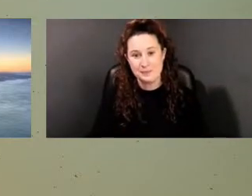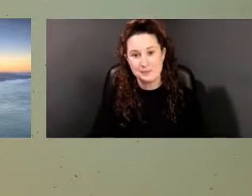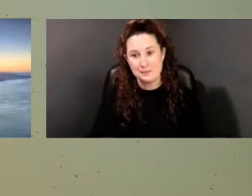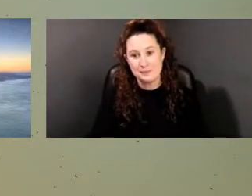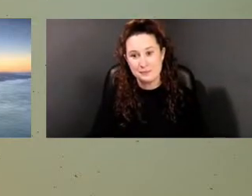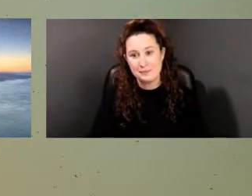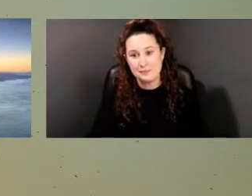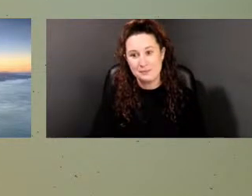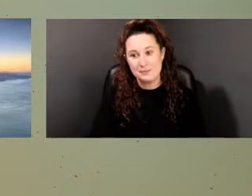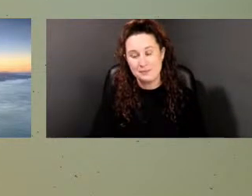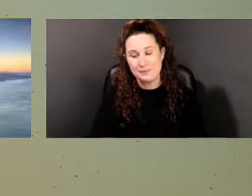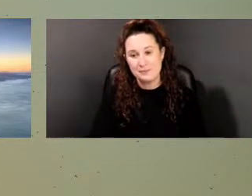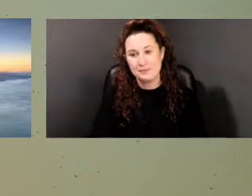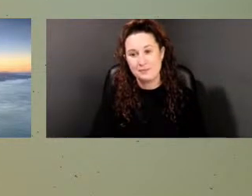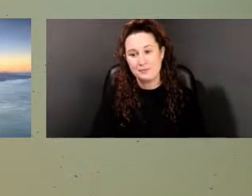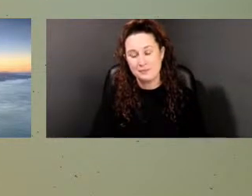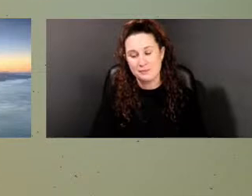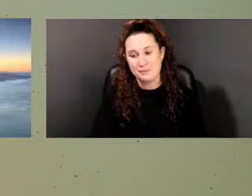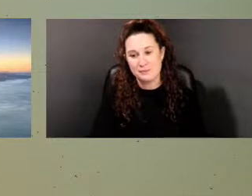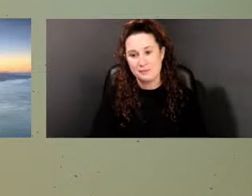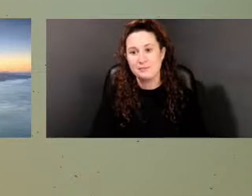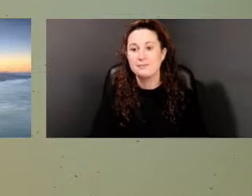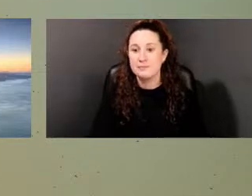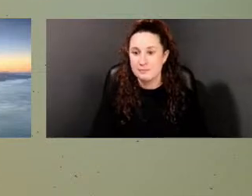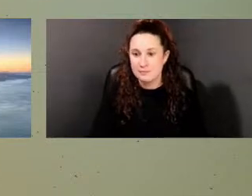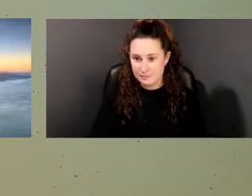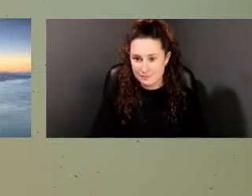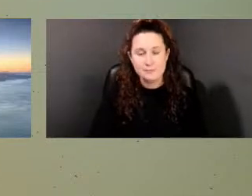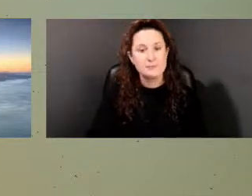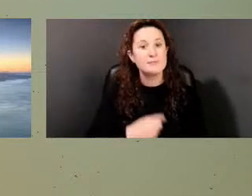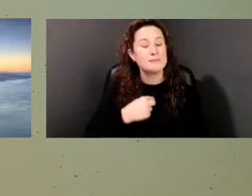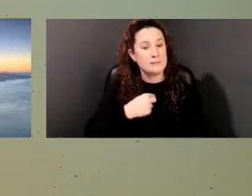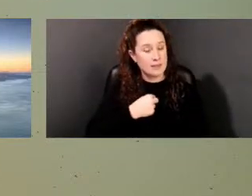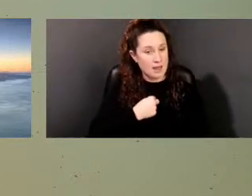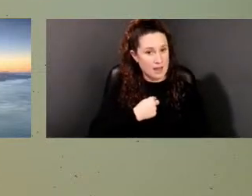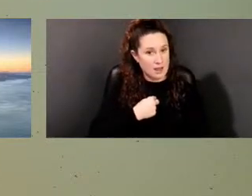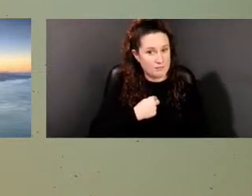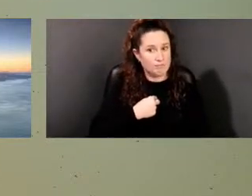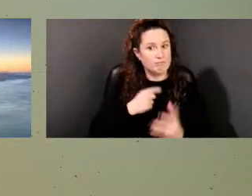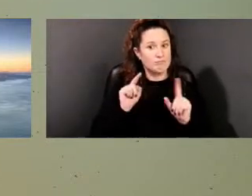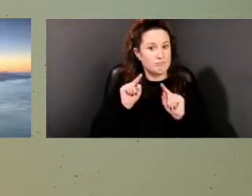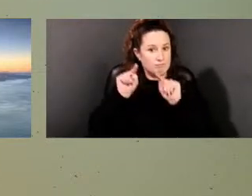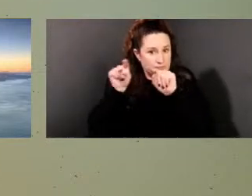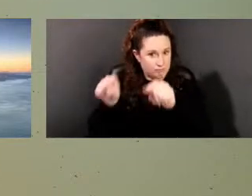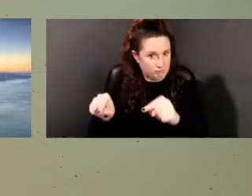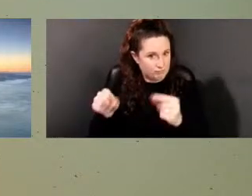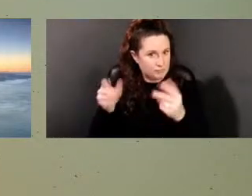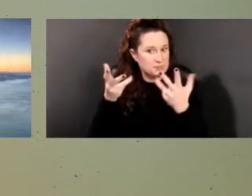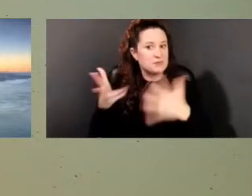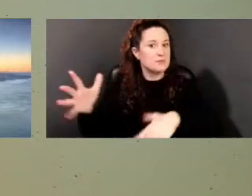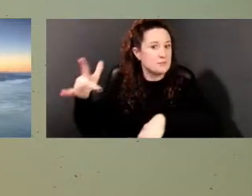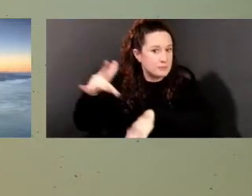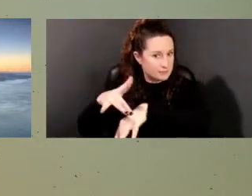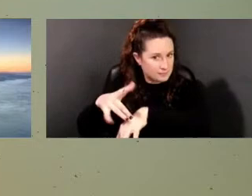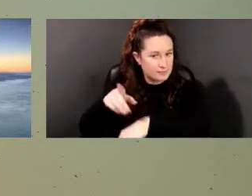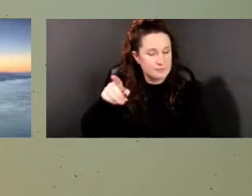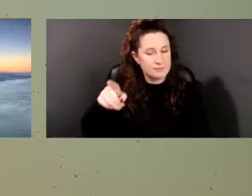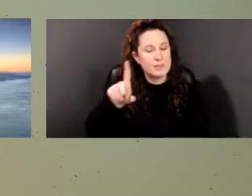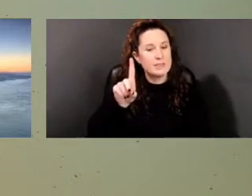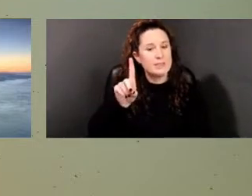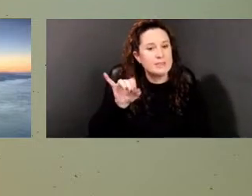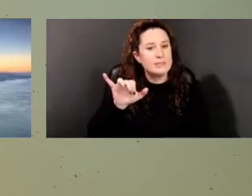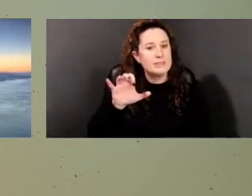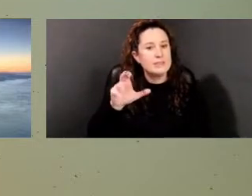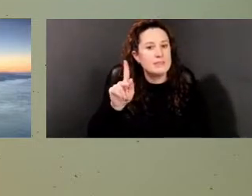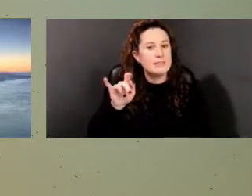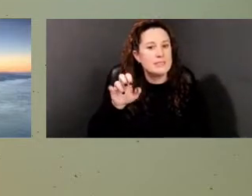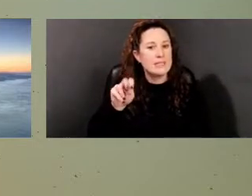being out at the, uh, Dickinson plantation and going to the